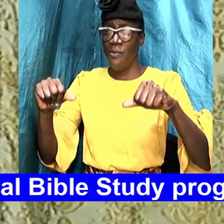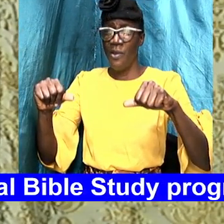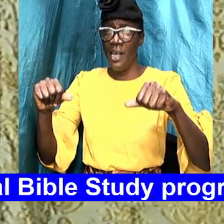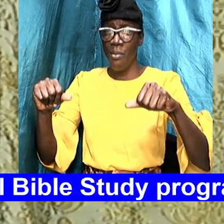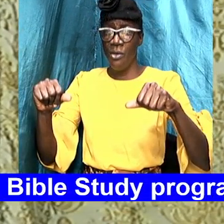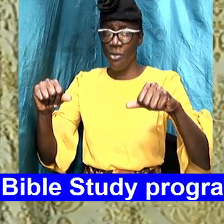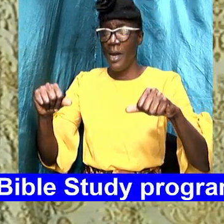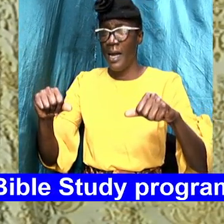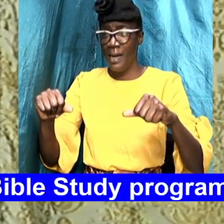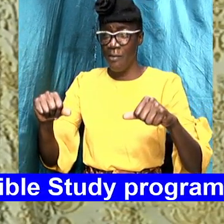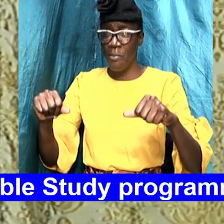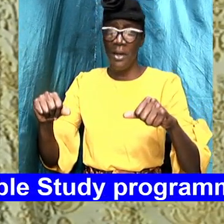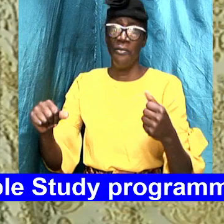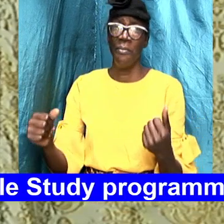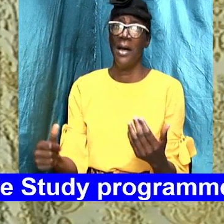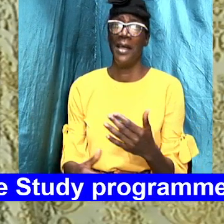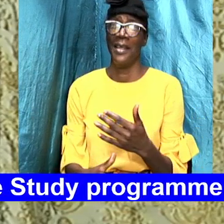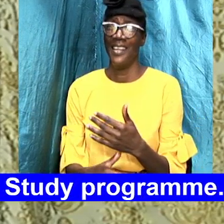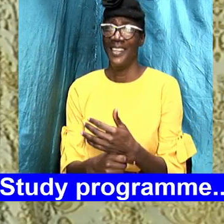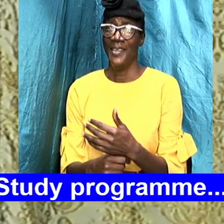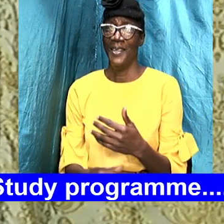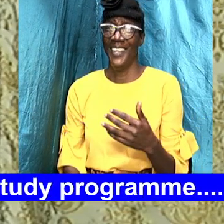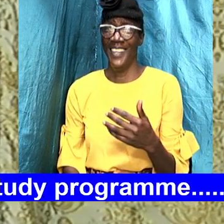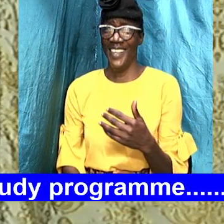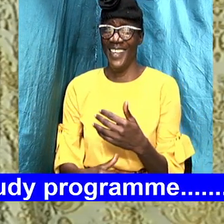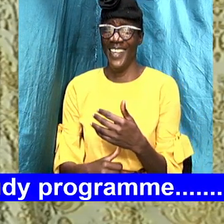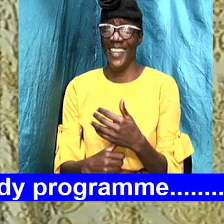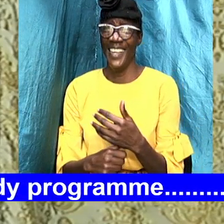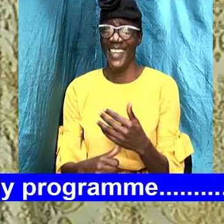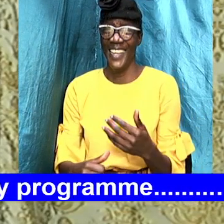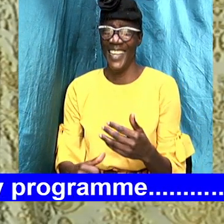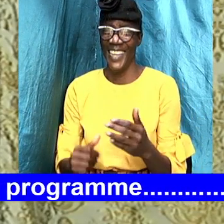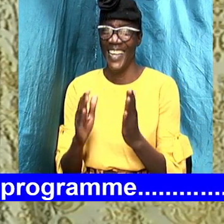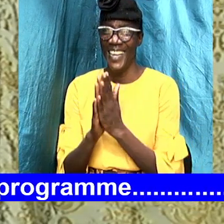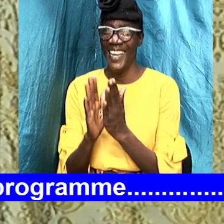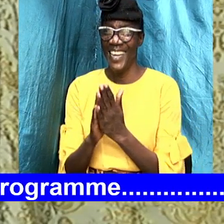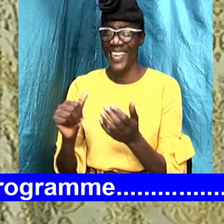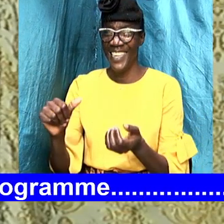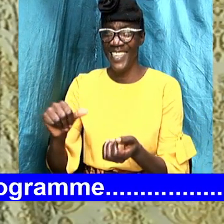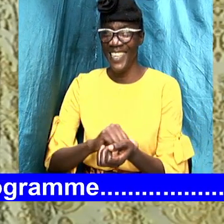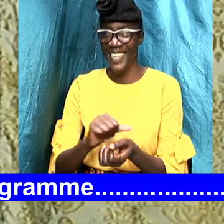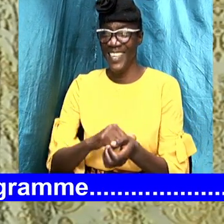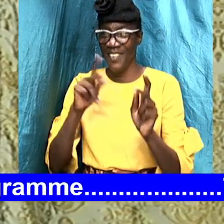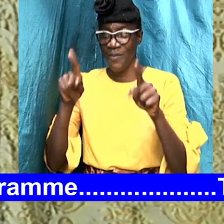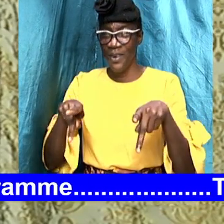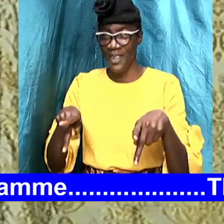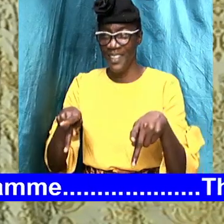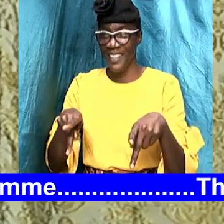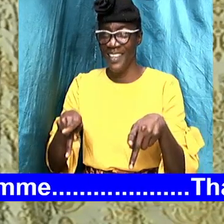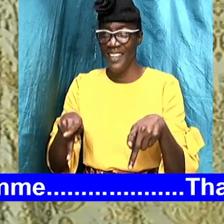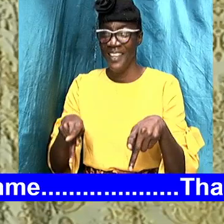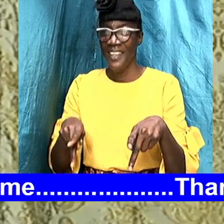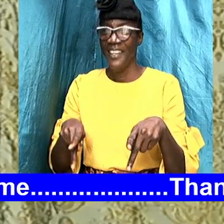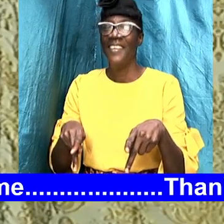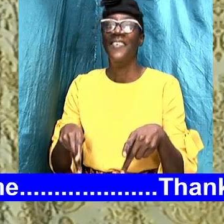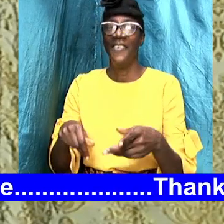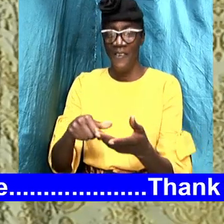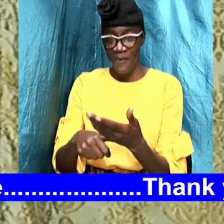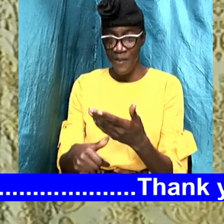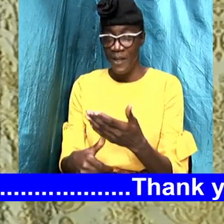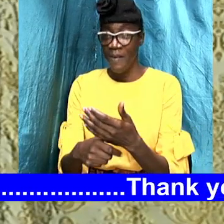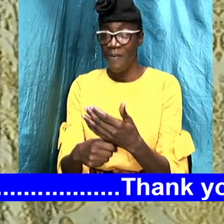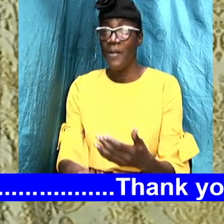and every person we are asking each and every person to purchase a ticket it's only